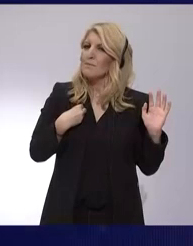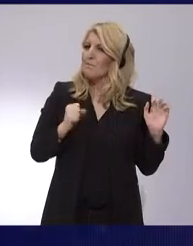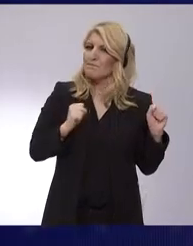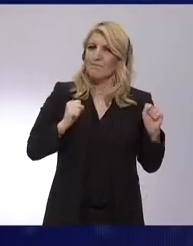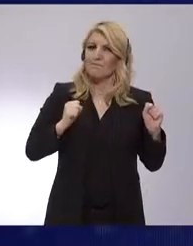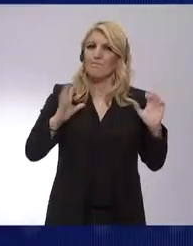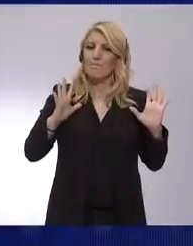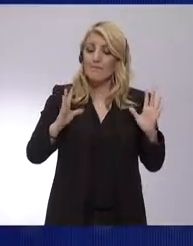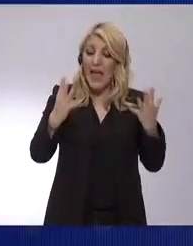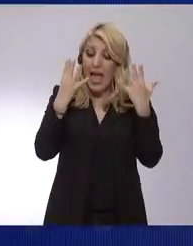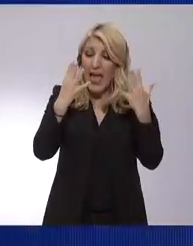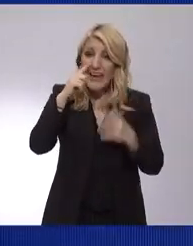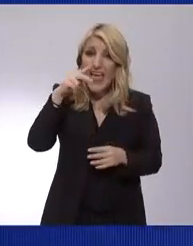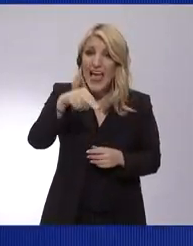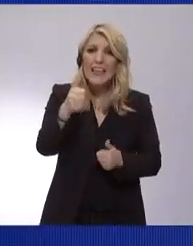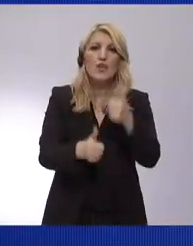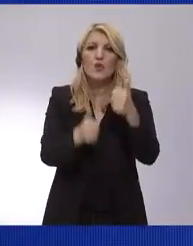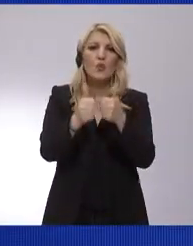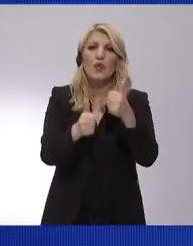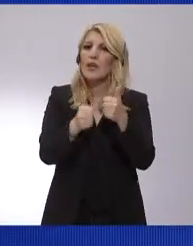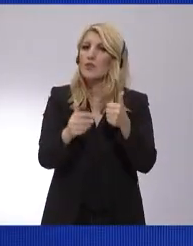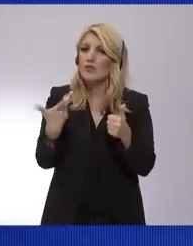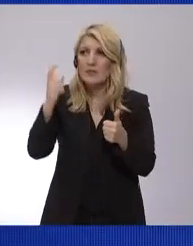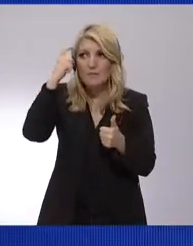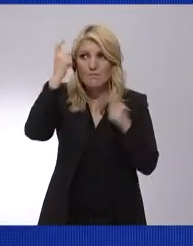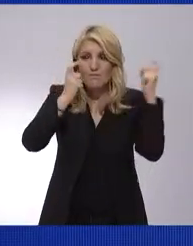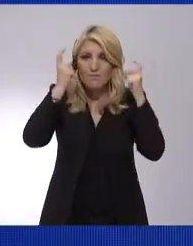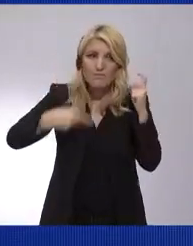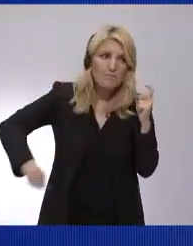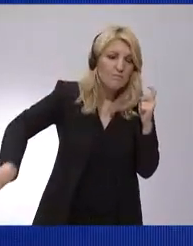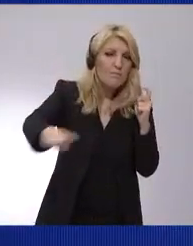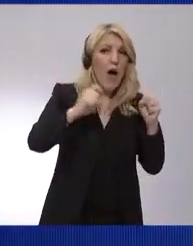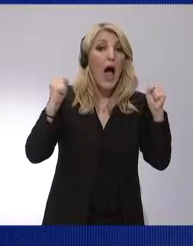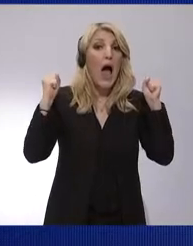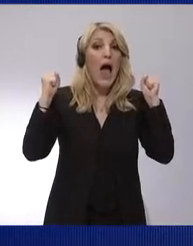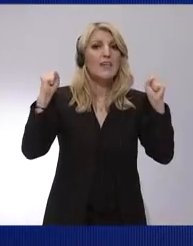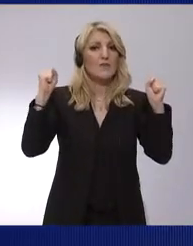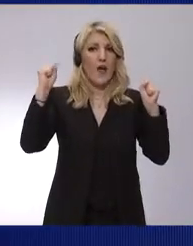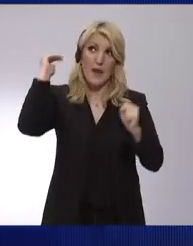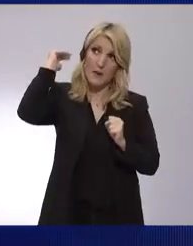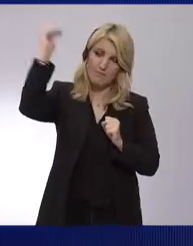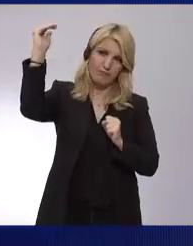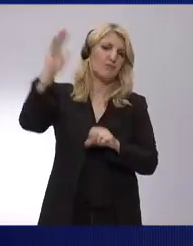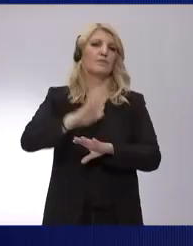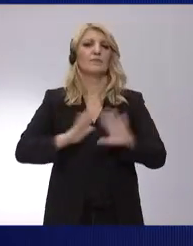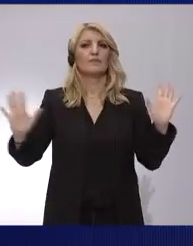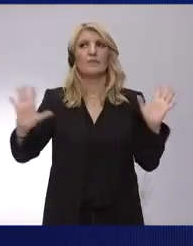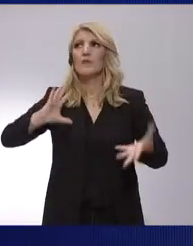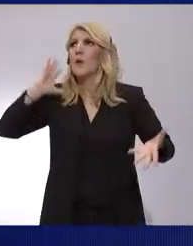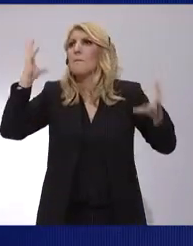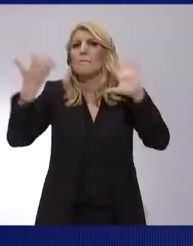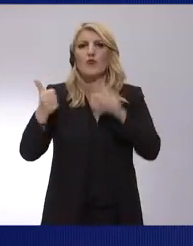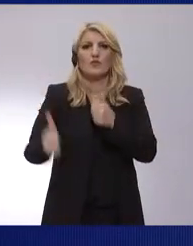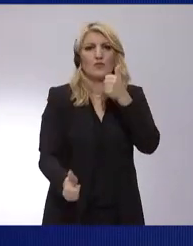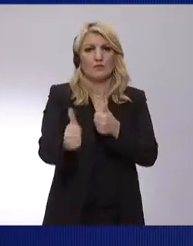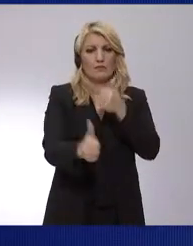global competition is getting also tougher, dear friends. In 2015, China and Europe had the same